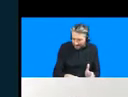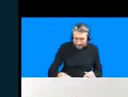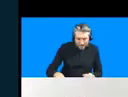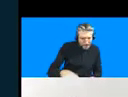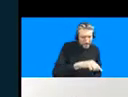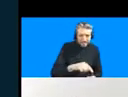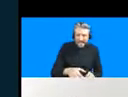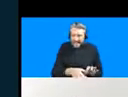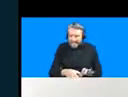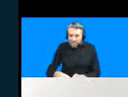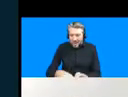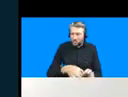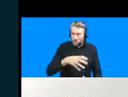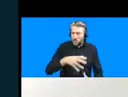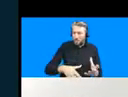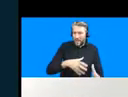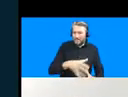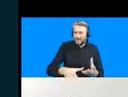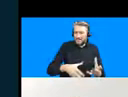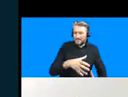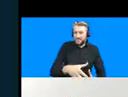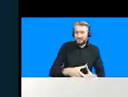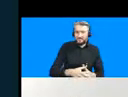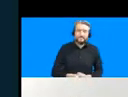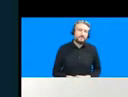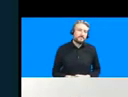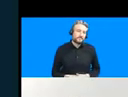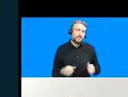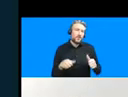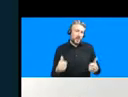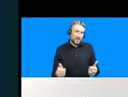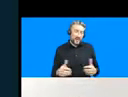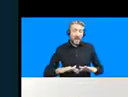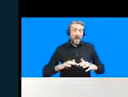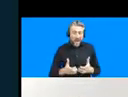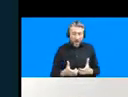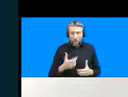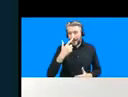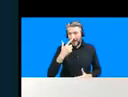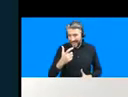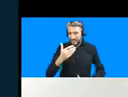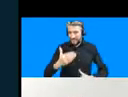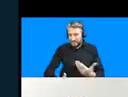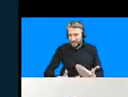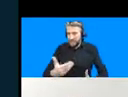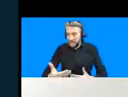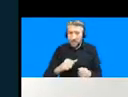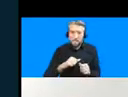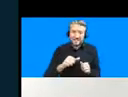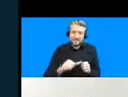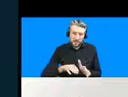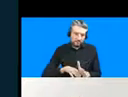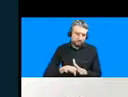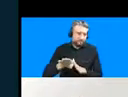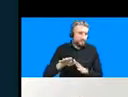so what does this imply for building back better or i suppose building forward my take is that